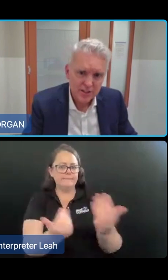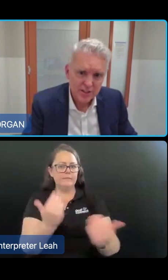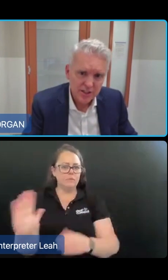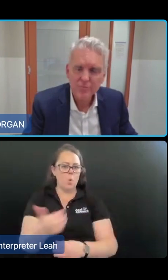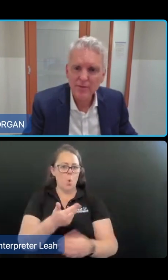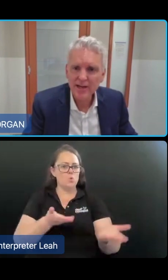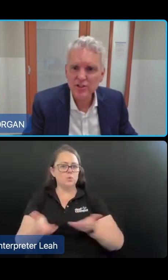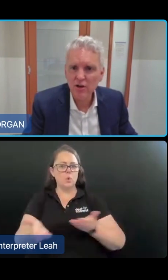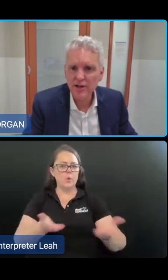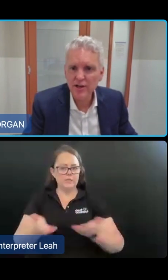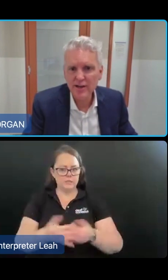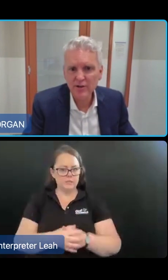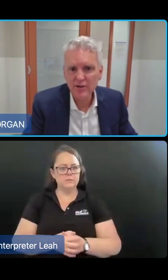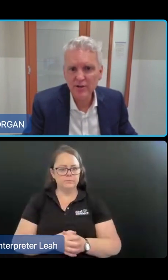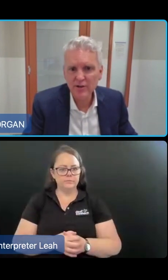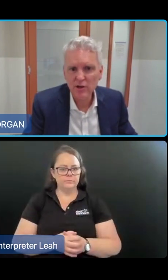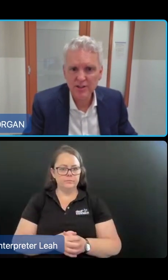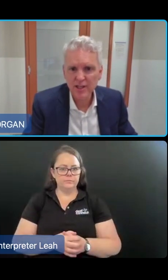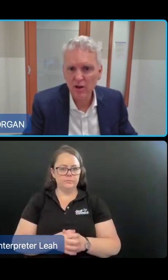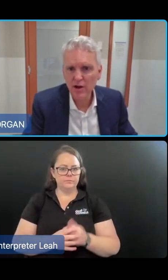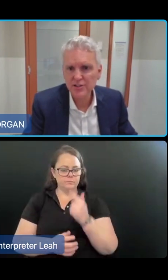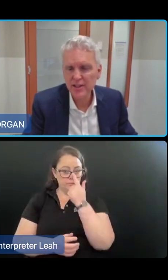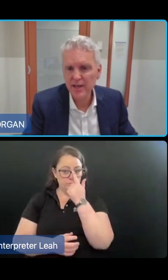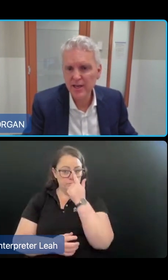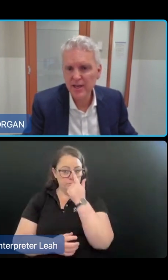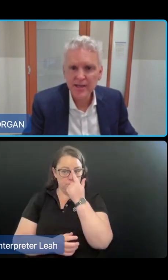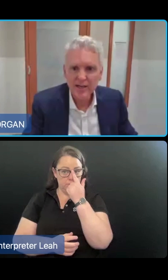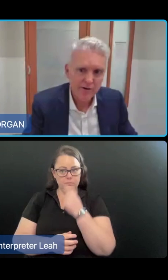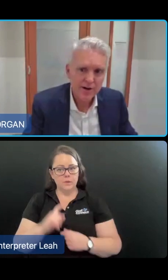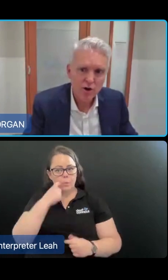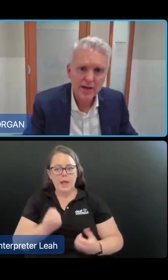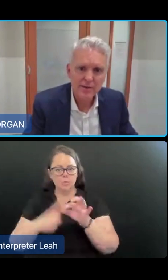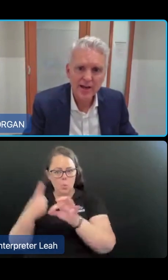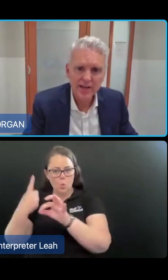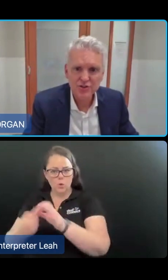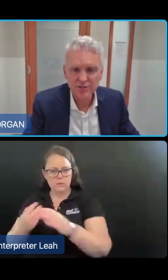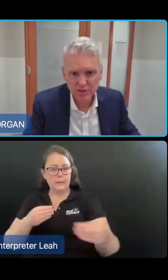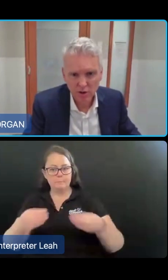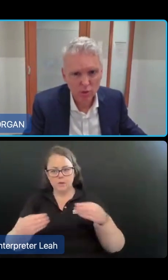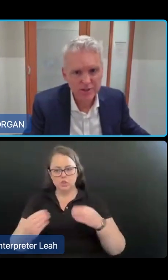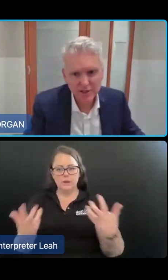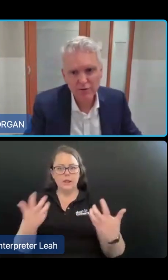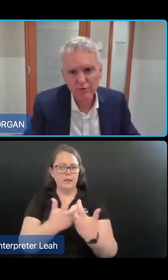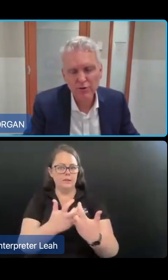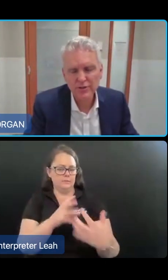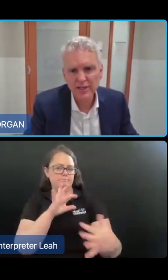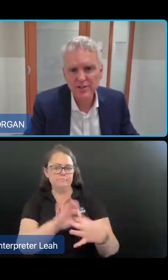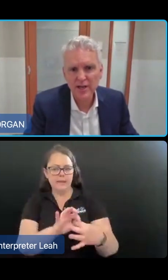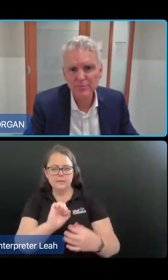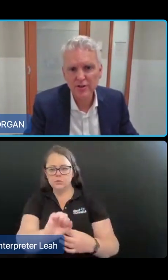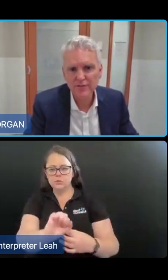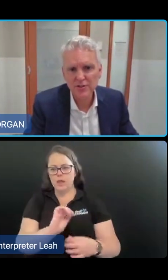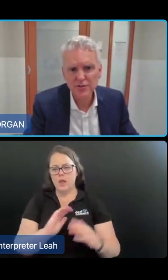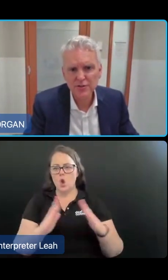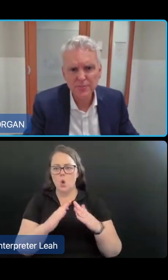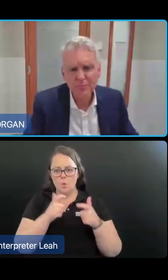Existing home care package clients will have a quarterly budget that aligns to their current home care package and so will continue to receive the